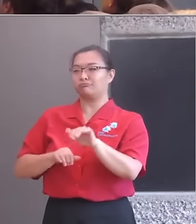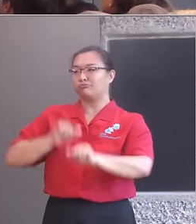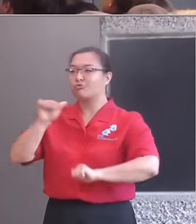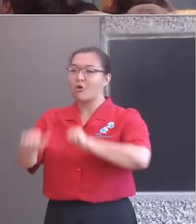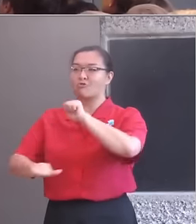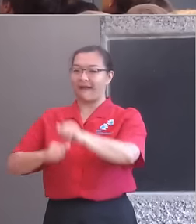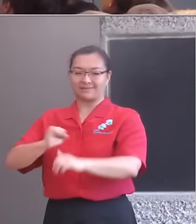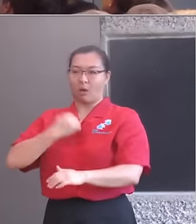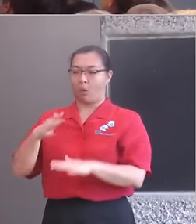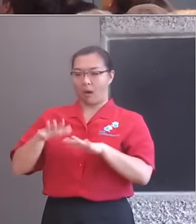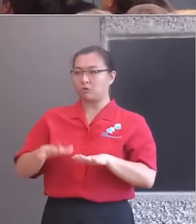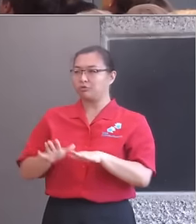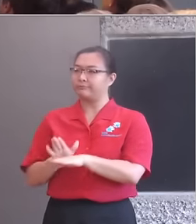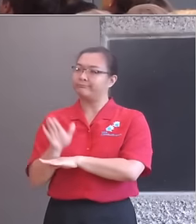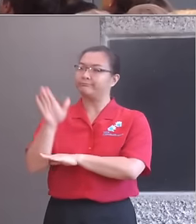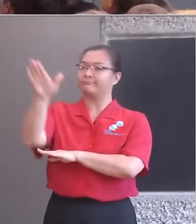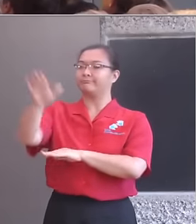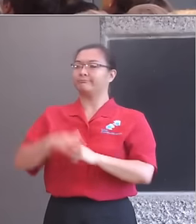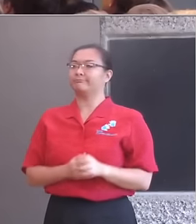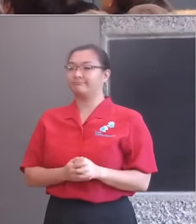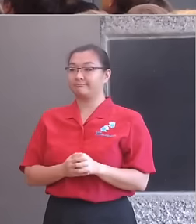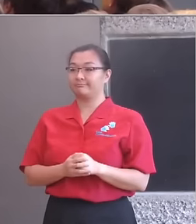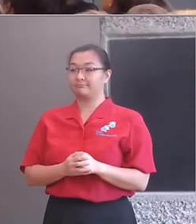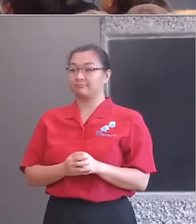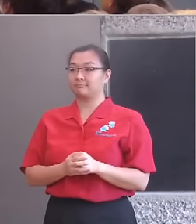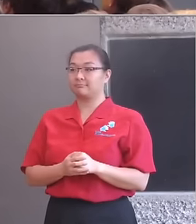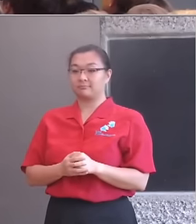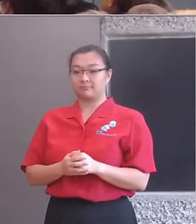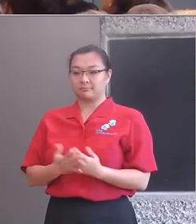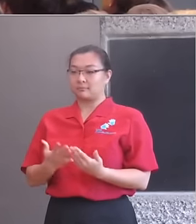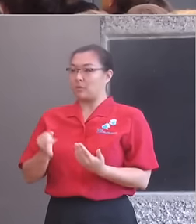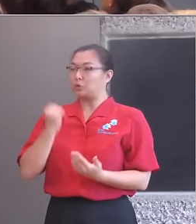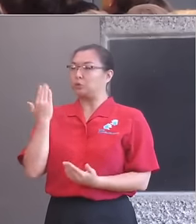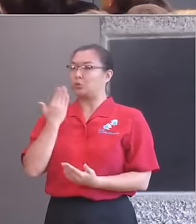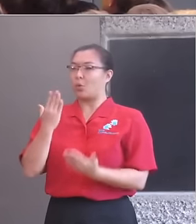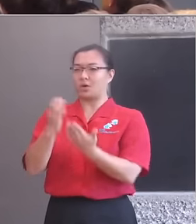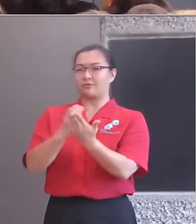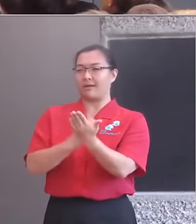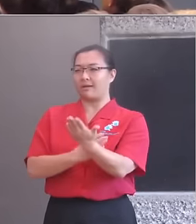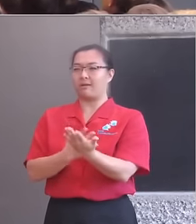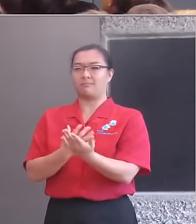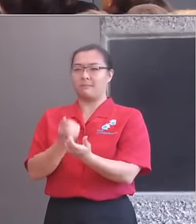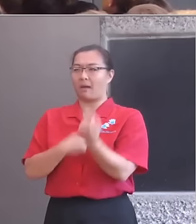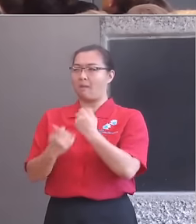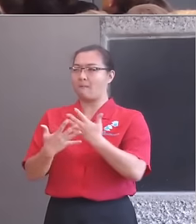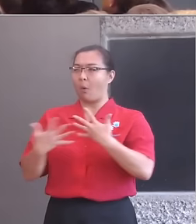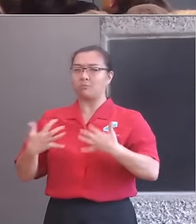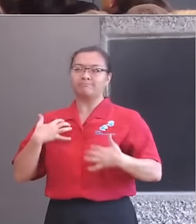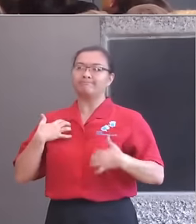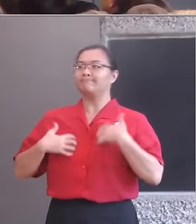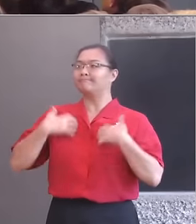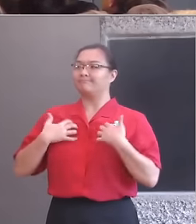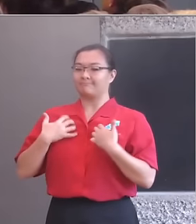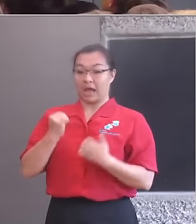It turns STEM into STEAM. It fires the curriculum and creates individuals who are more inquisitive, persistent,